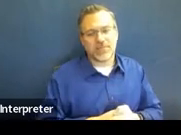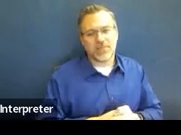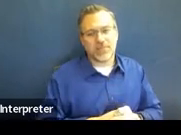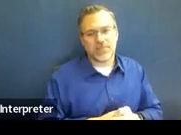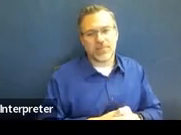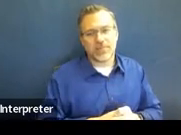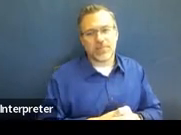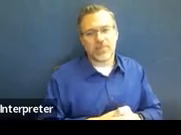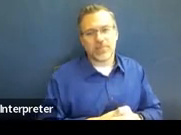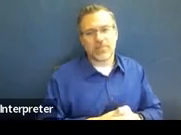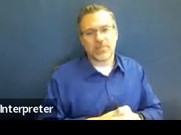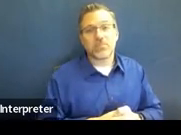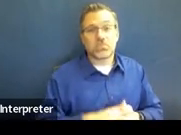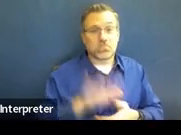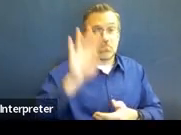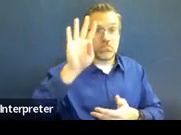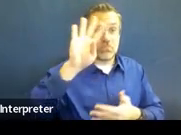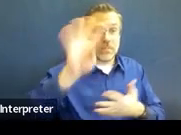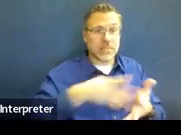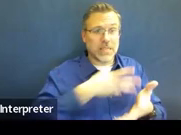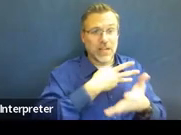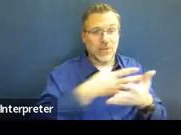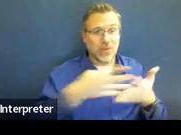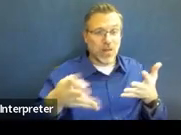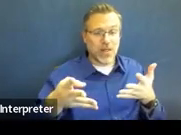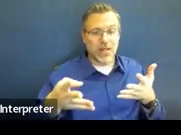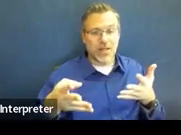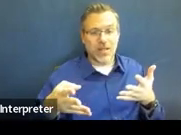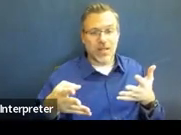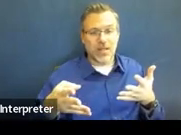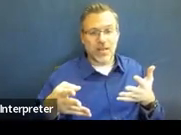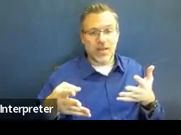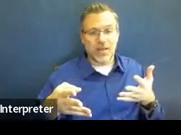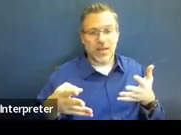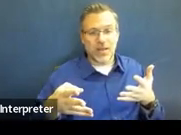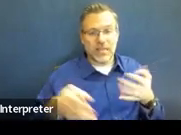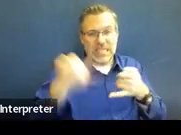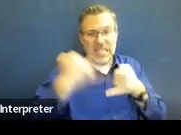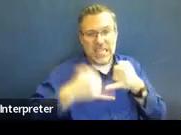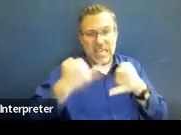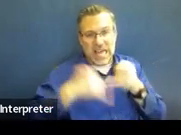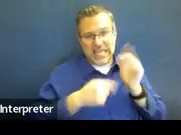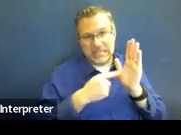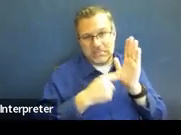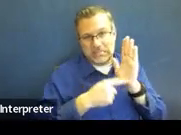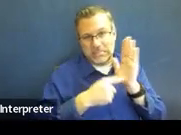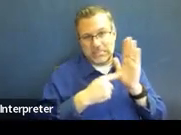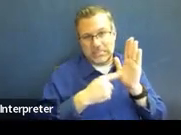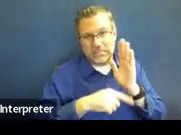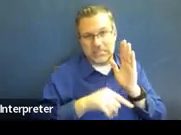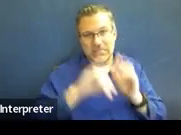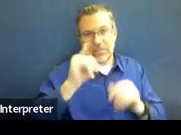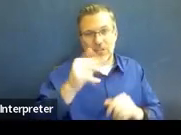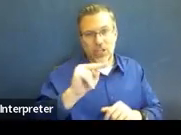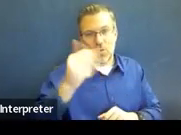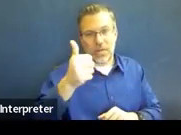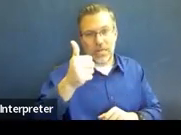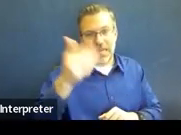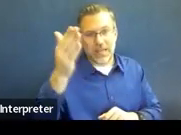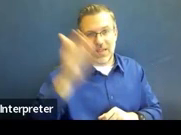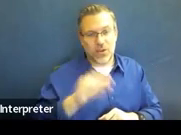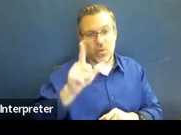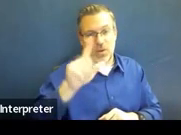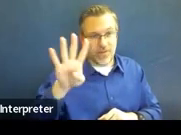And then this is that schedule. We've actually, we're at the very bottom of this now. 1, 10, 24 at the bottom. So